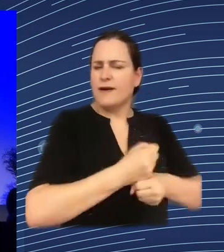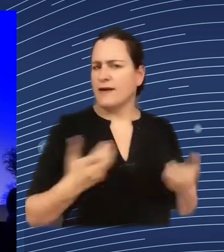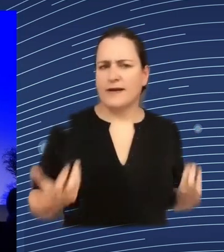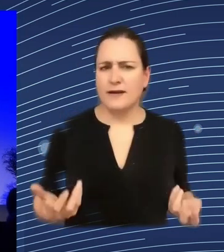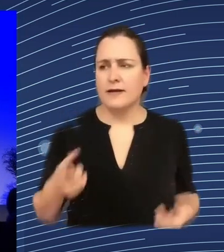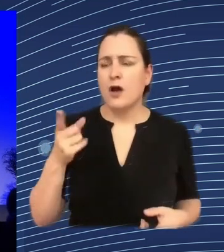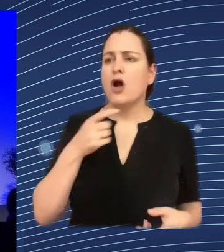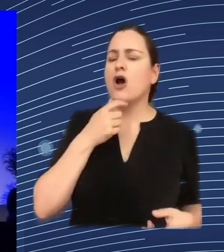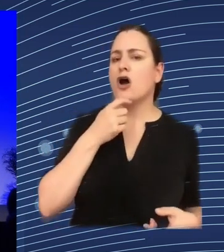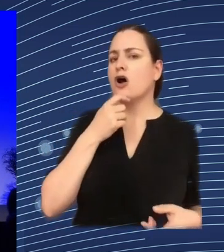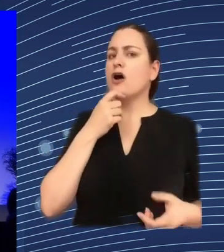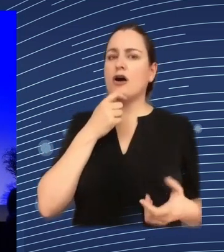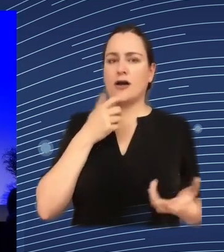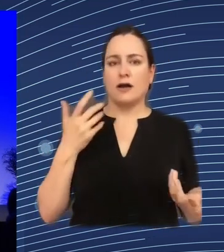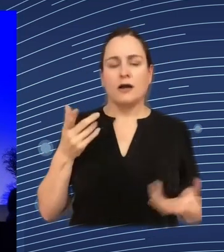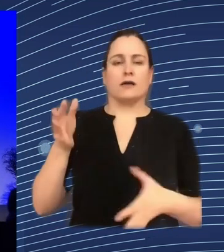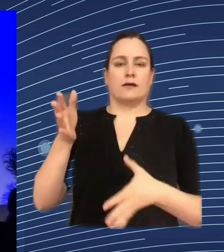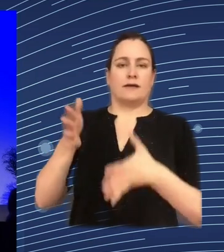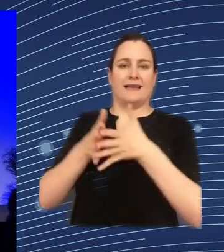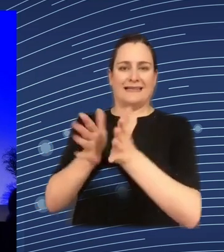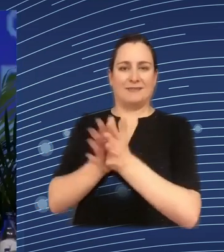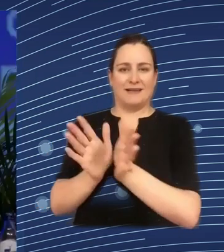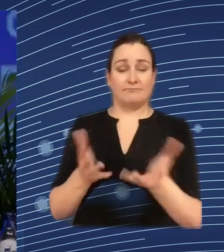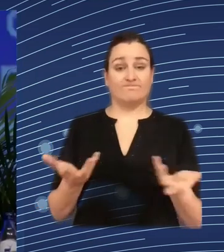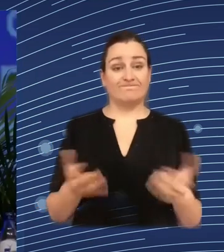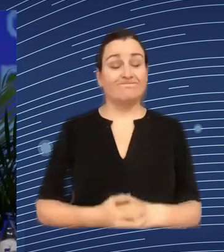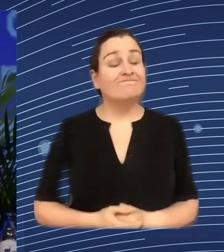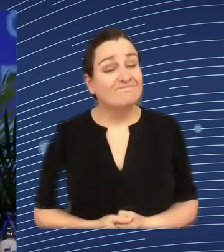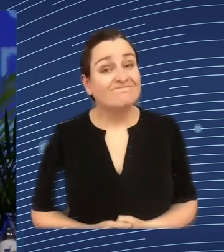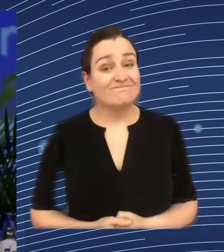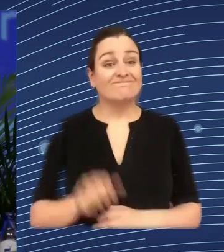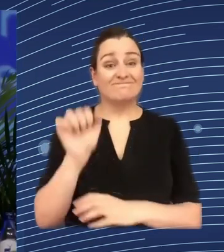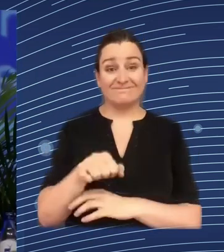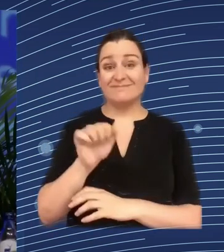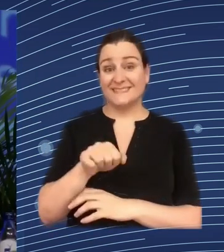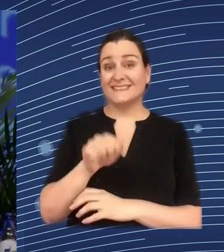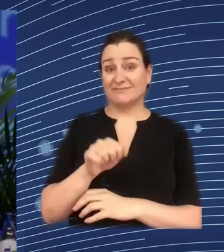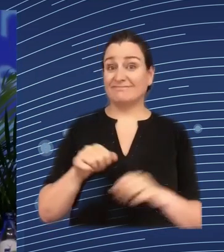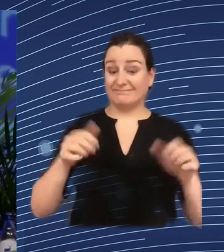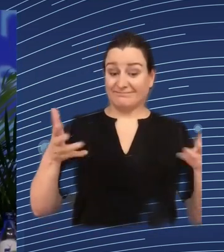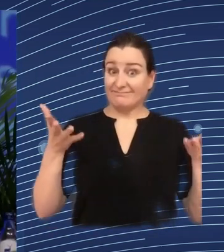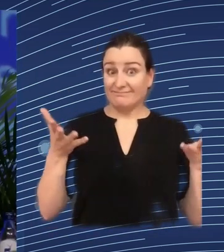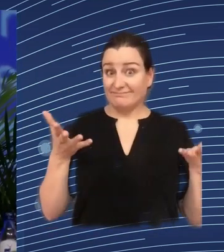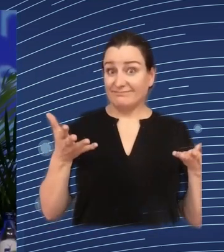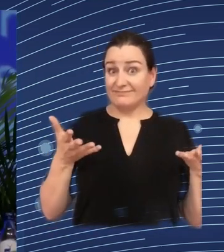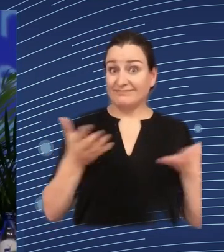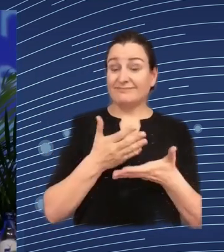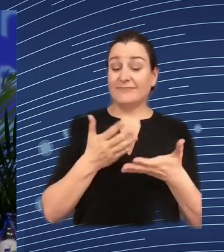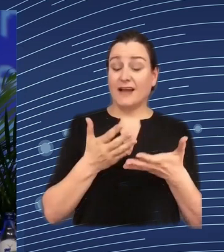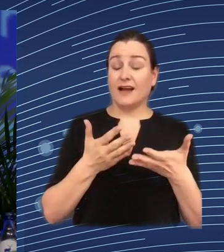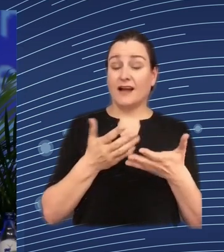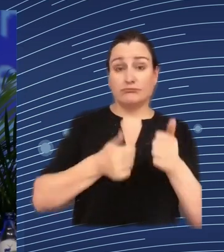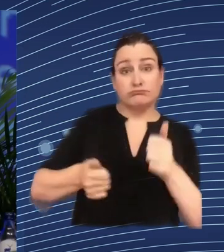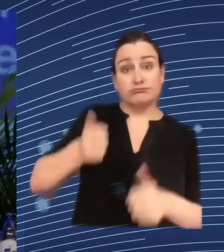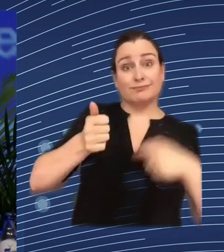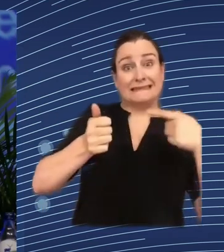understanding sometimes the technology but also the lack of a human element and also interesting point on I